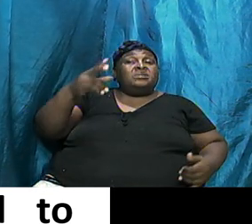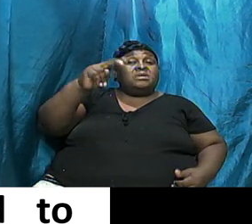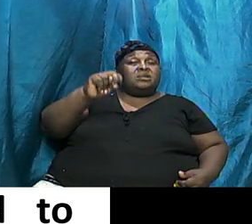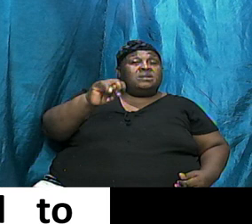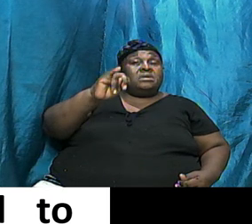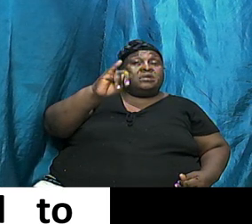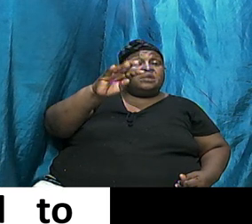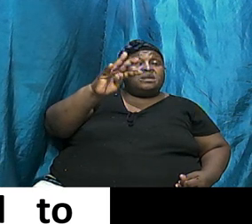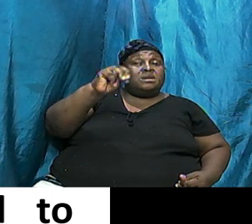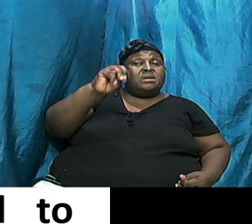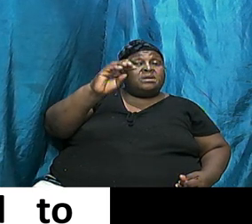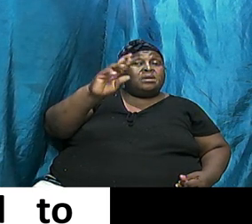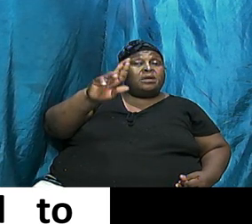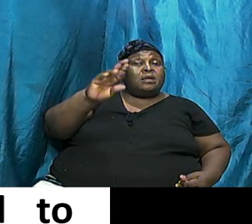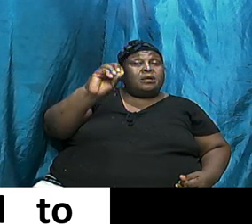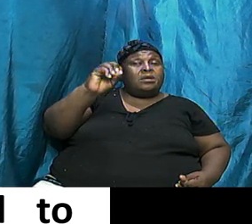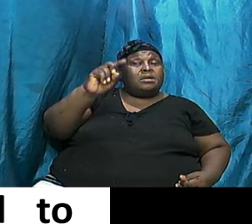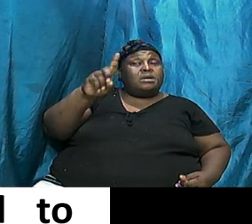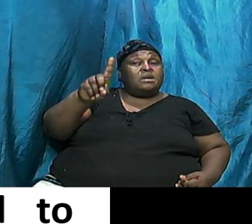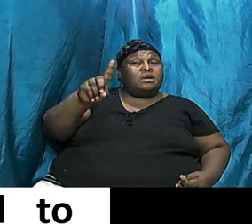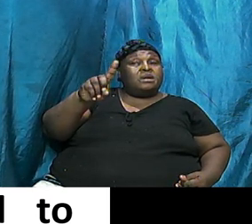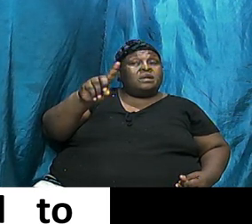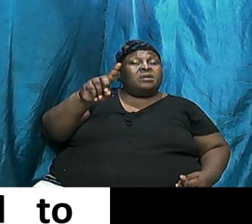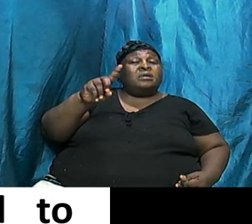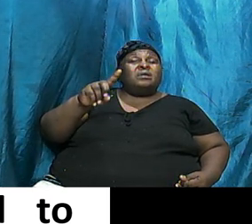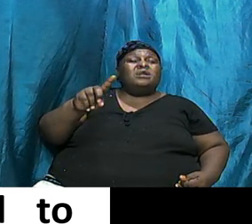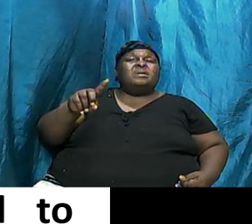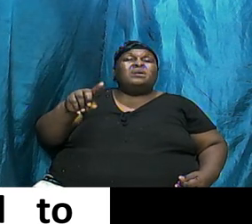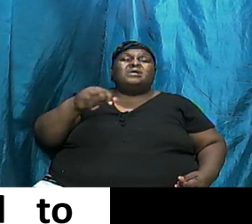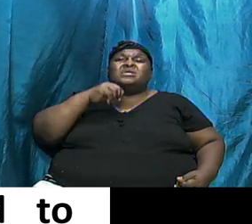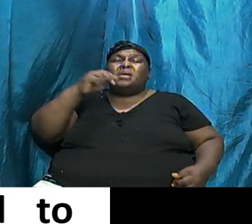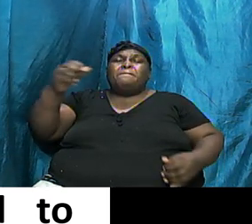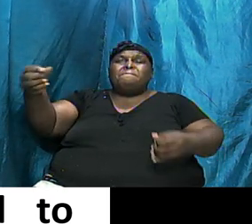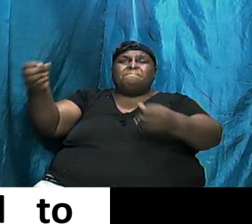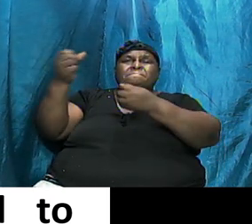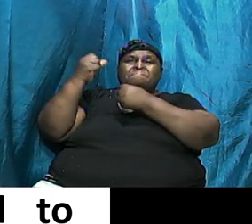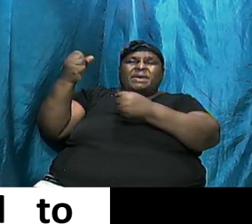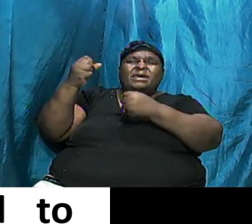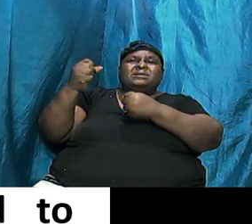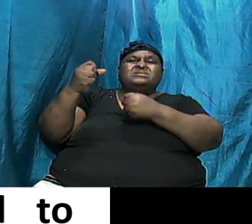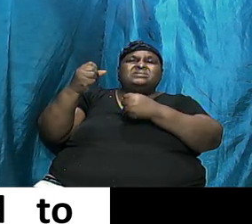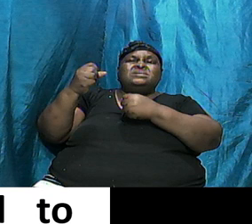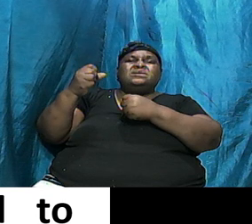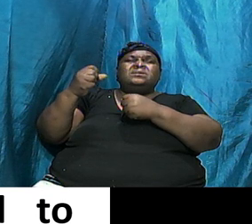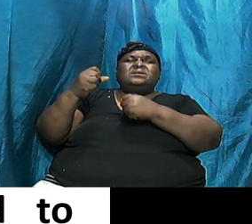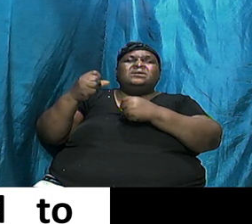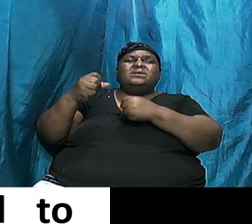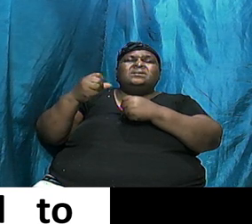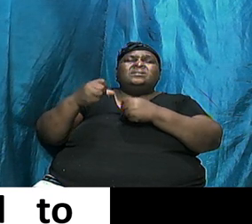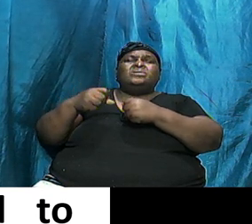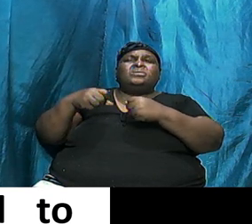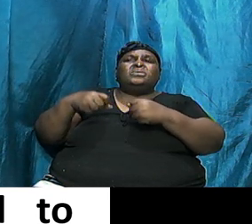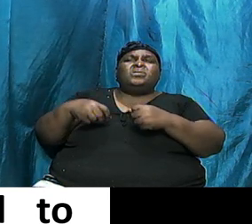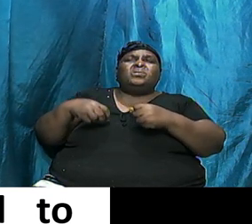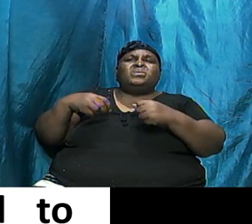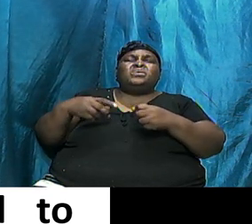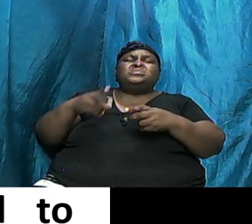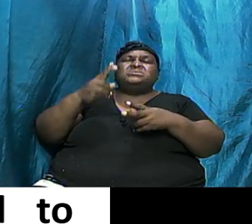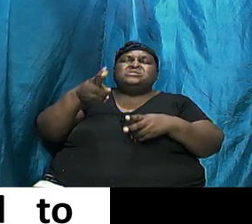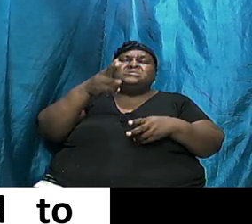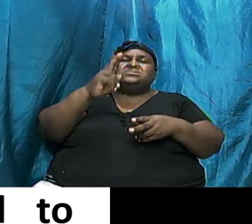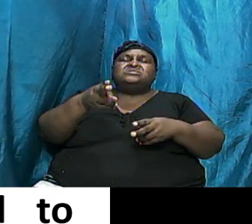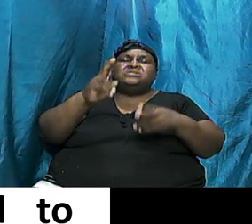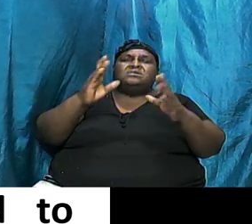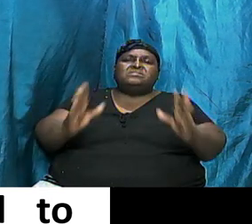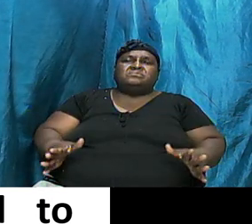Scene Bible Talks About Him And Describe Him As A Mighty Hunter And Nimrod Led The Descendants